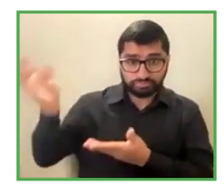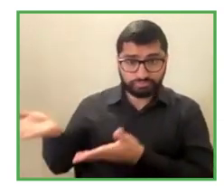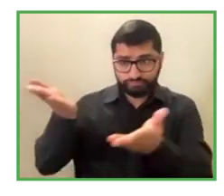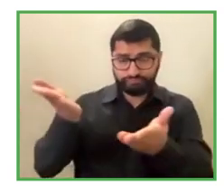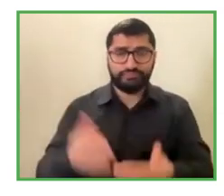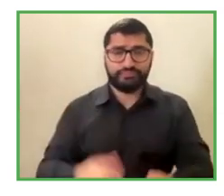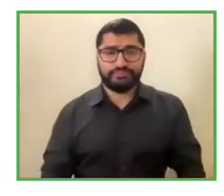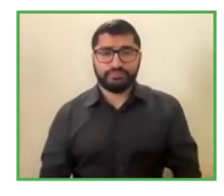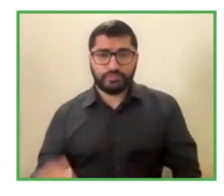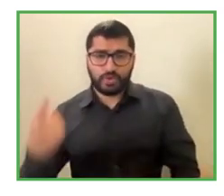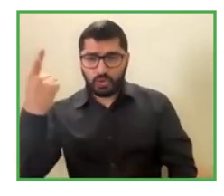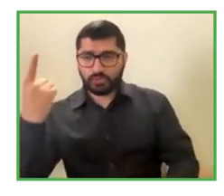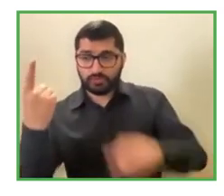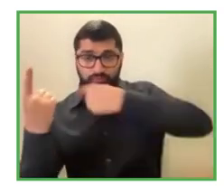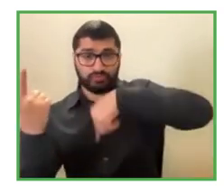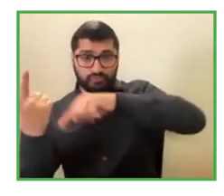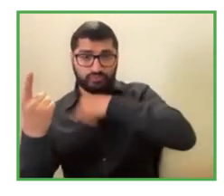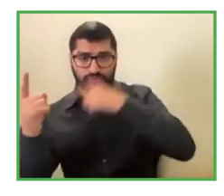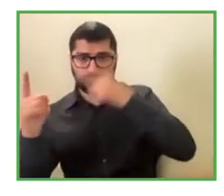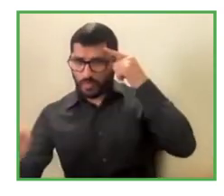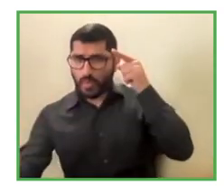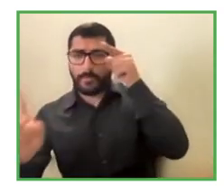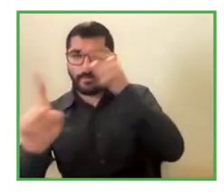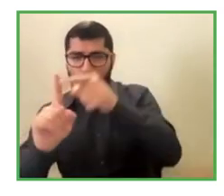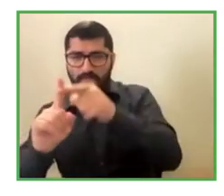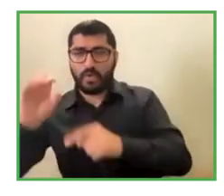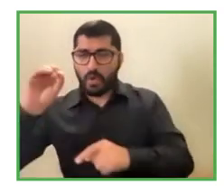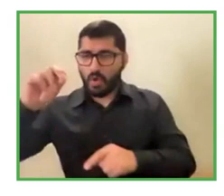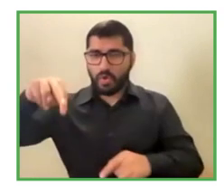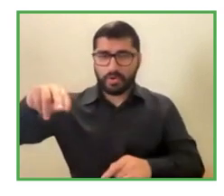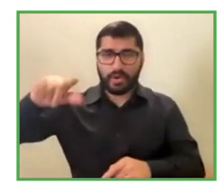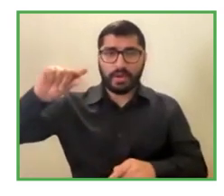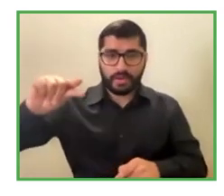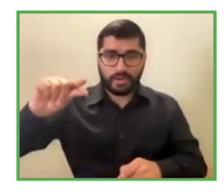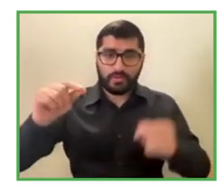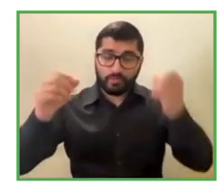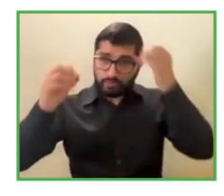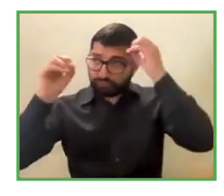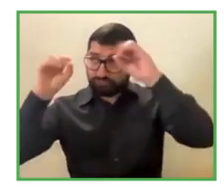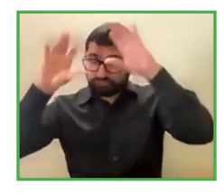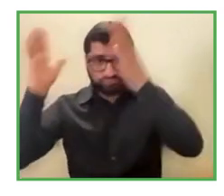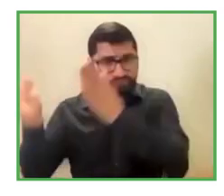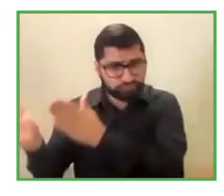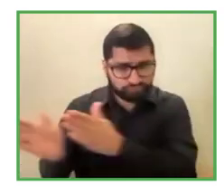goals is at Honest Logistics is to remove this digital gap